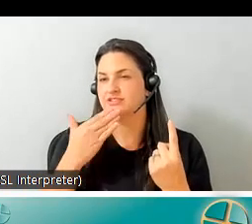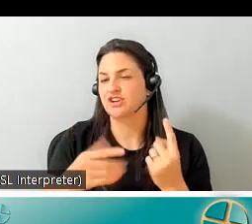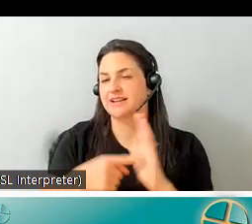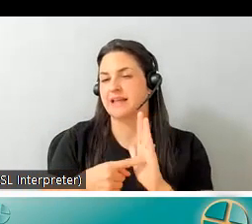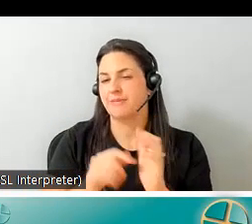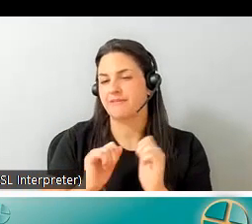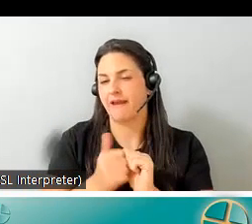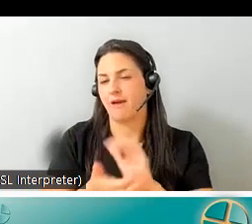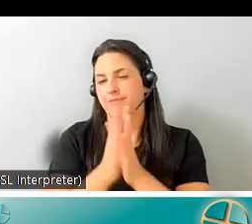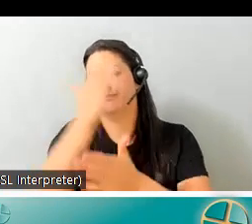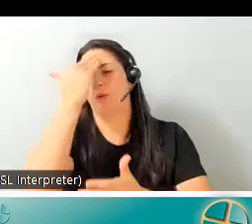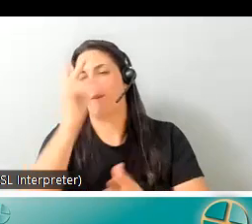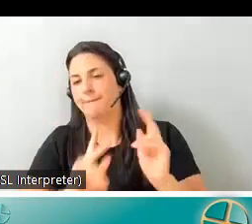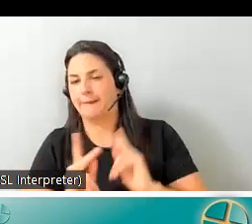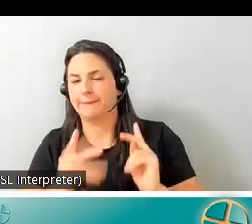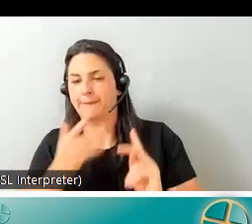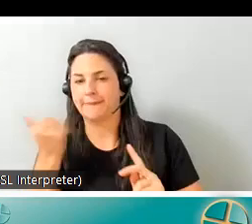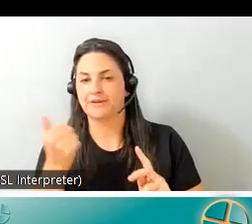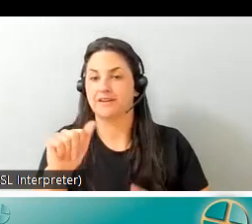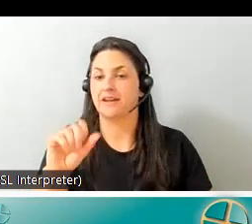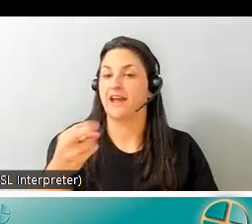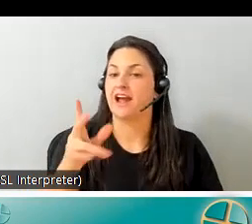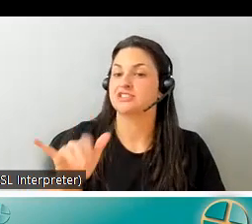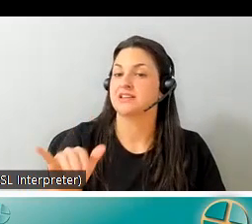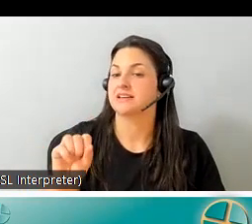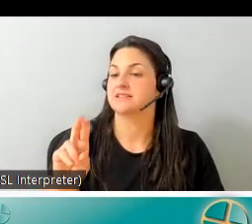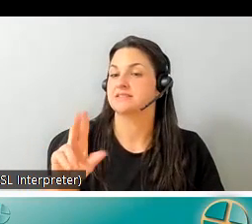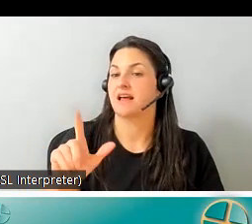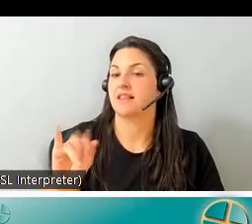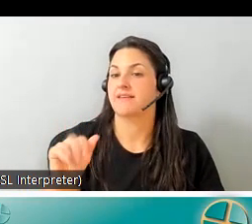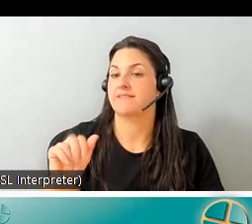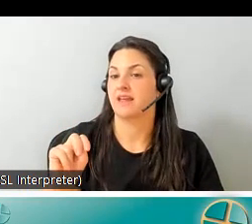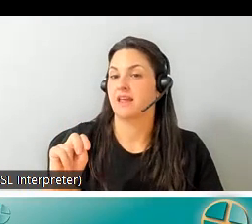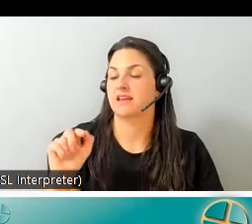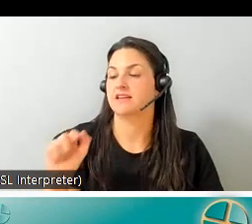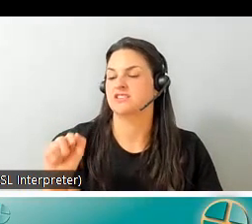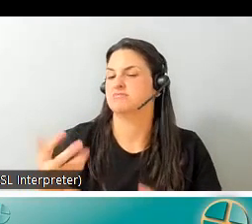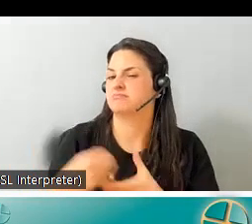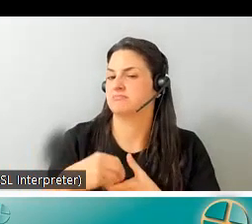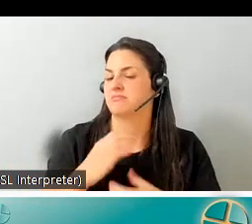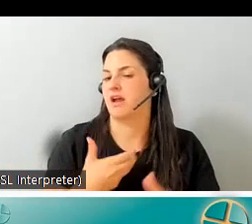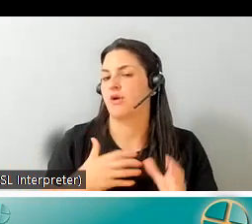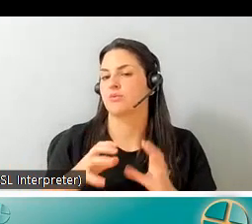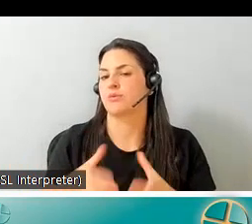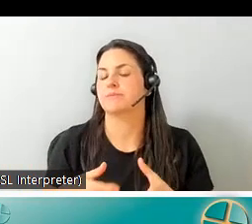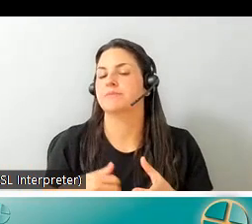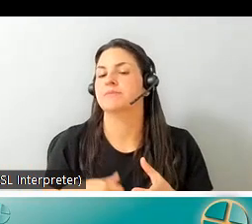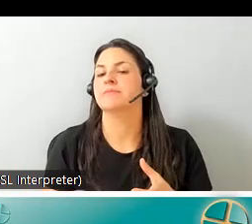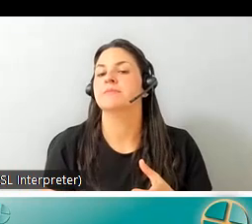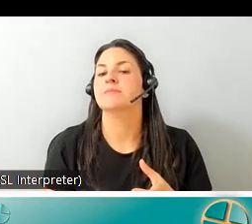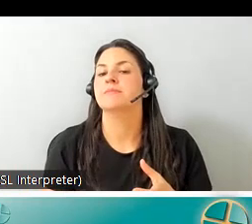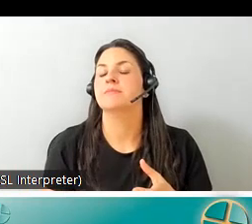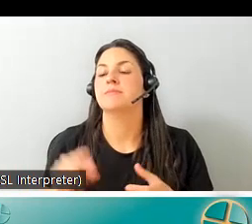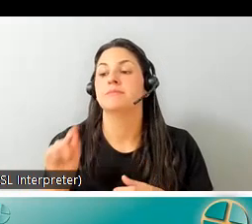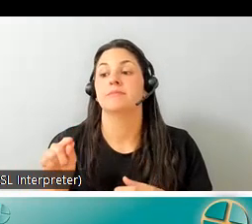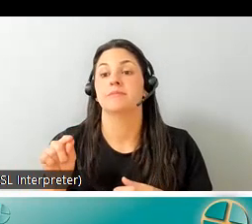people better uh so you know ashley sullivan who's a part of our uh group um is